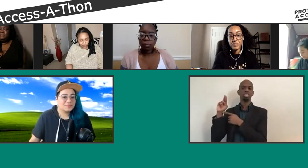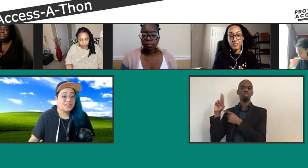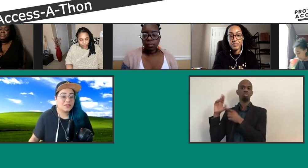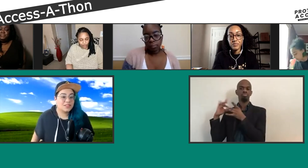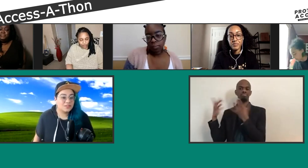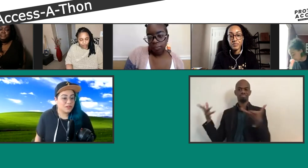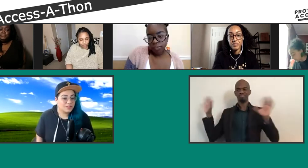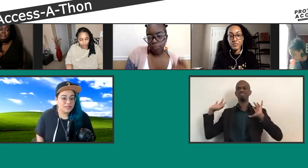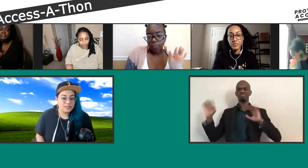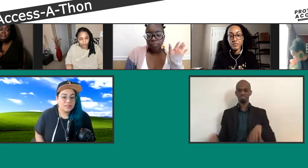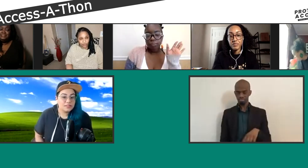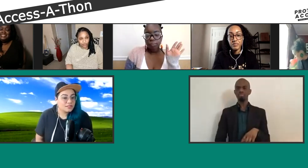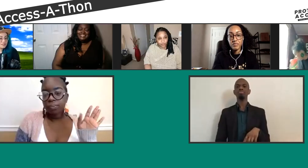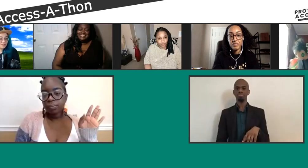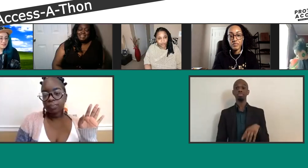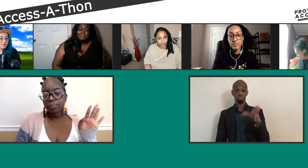Thank you, Tinu. Raven?